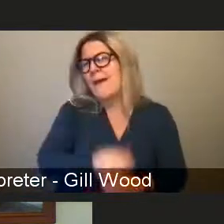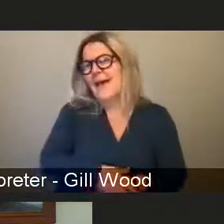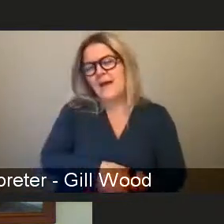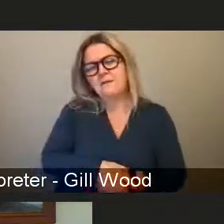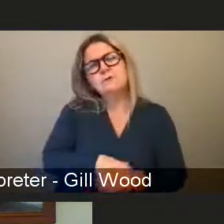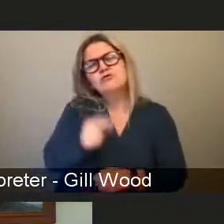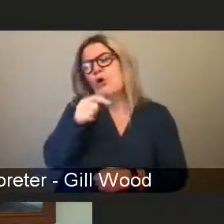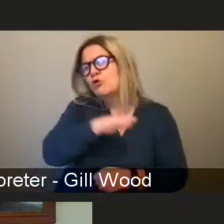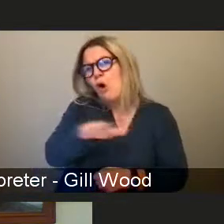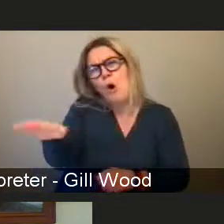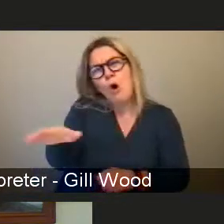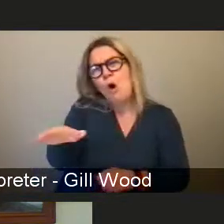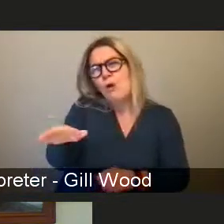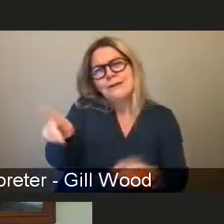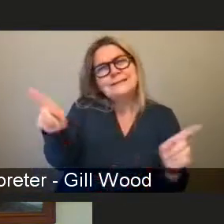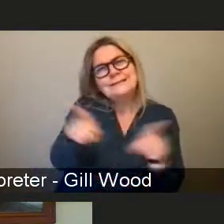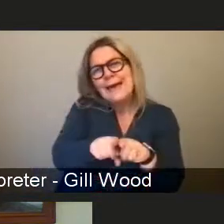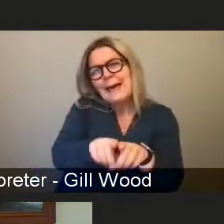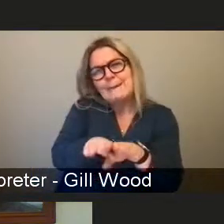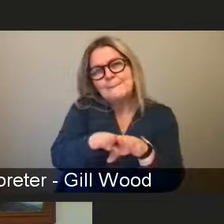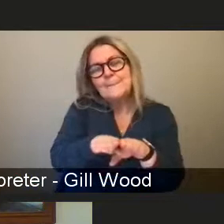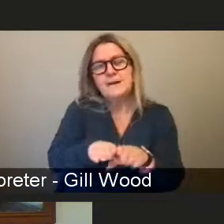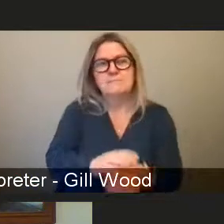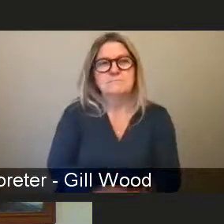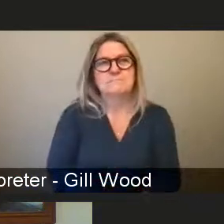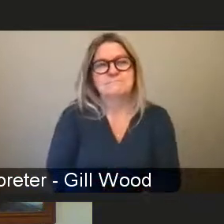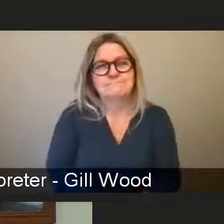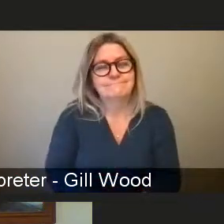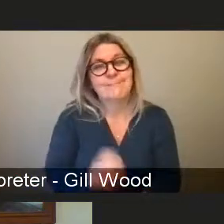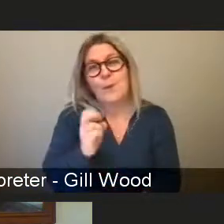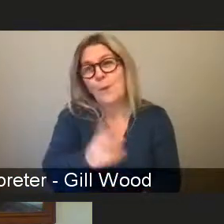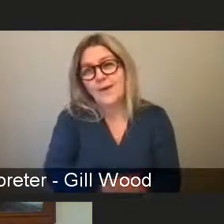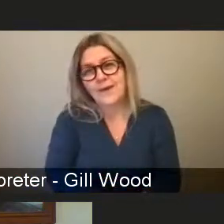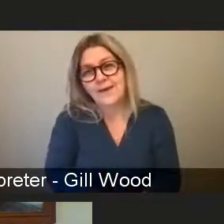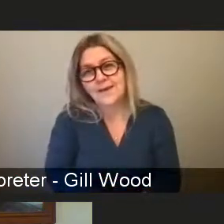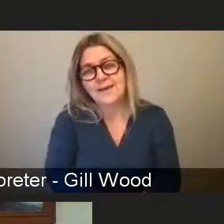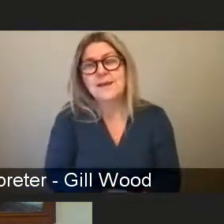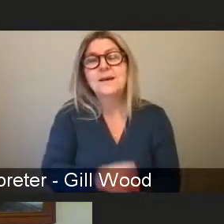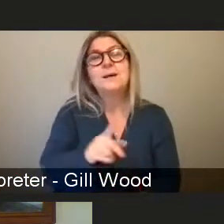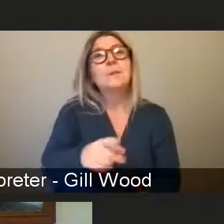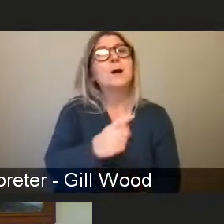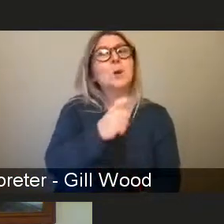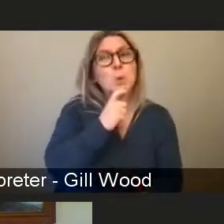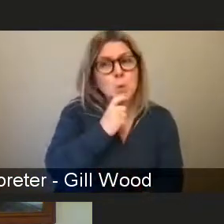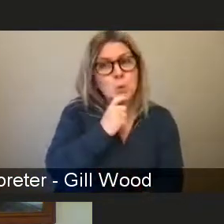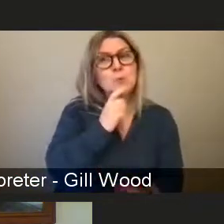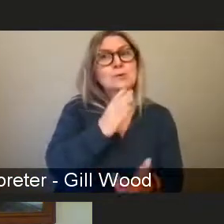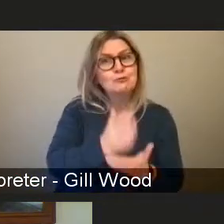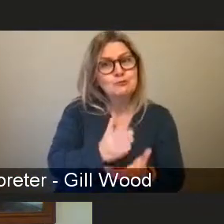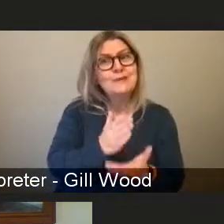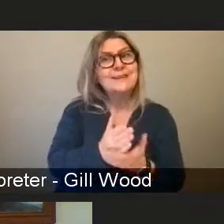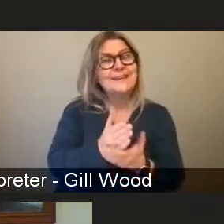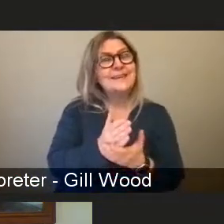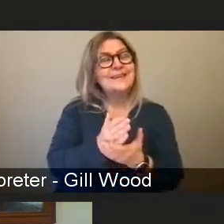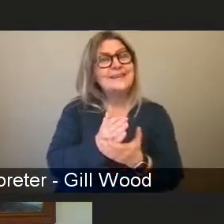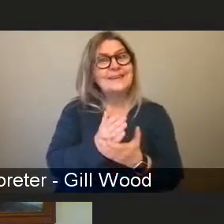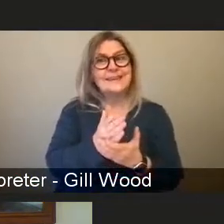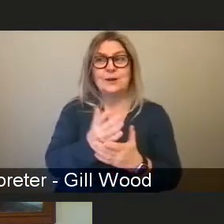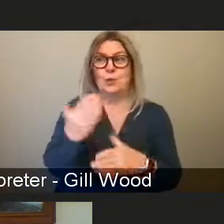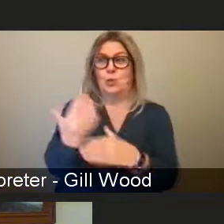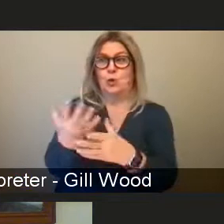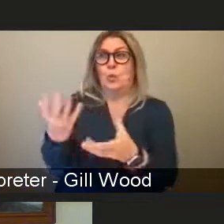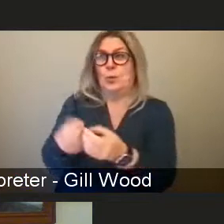And, you know, at the end of the day, I don't know anybody that's working in addressing violence against women who thinks this is all men that are perpetrating this.